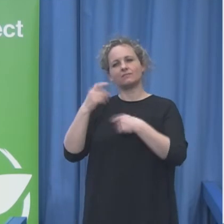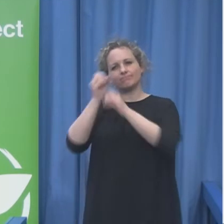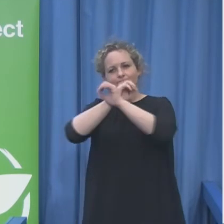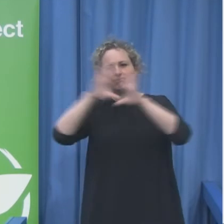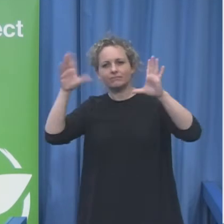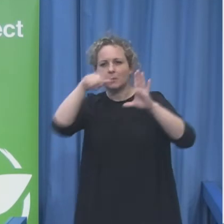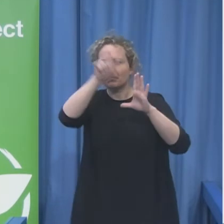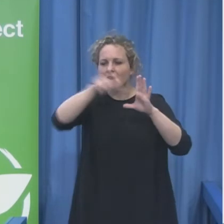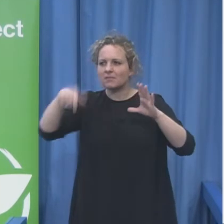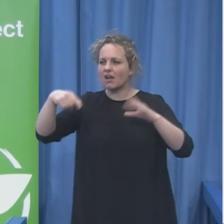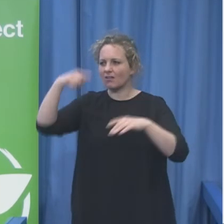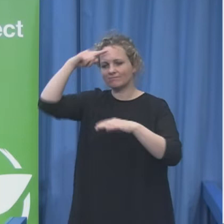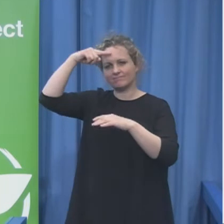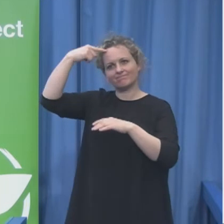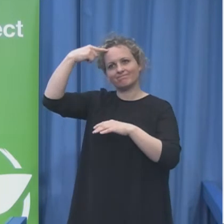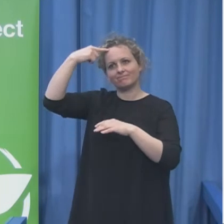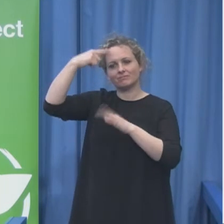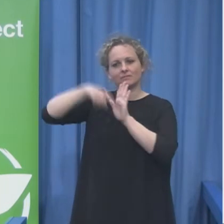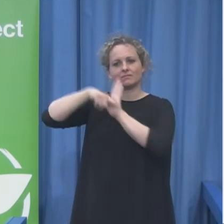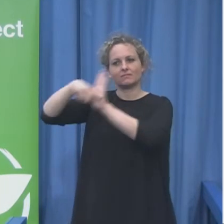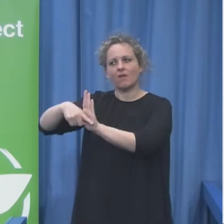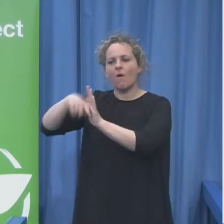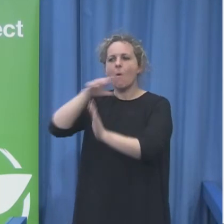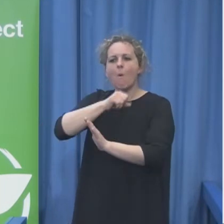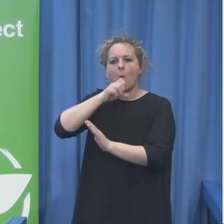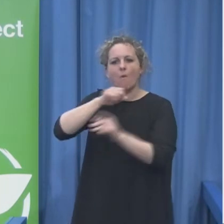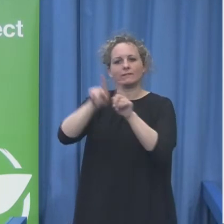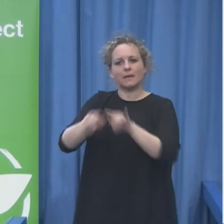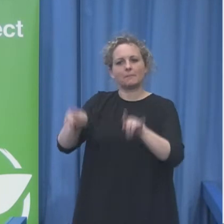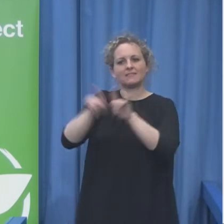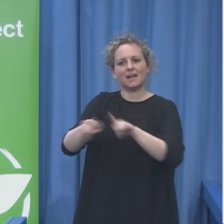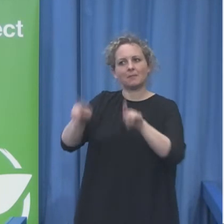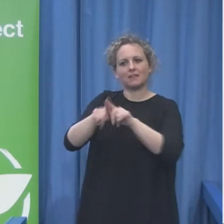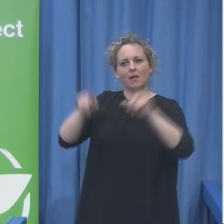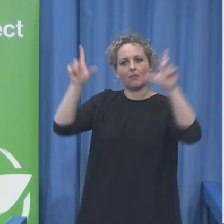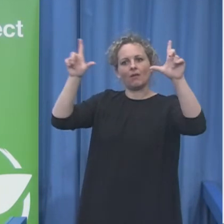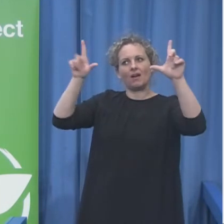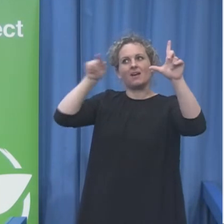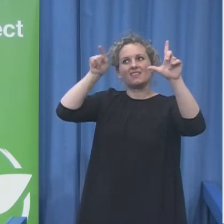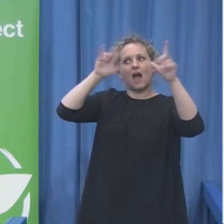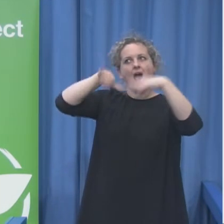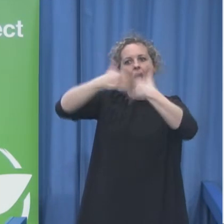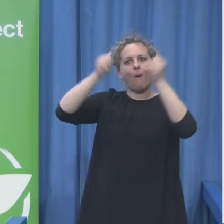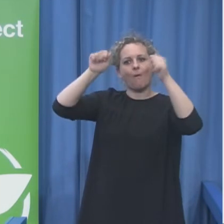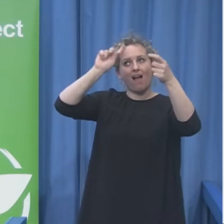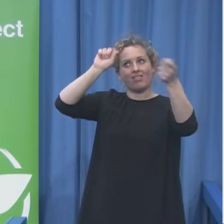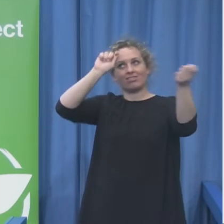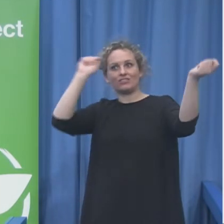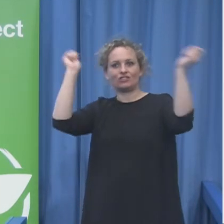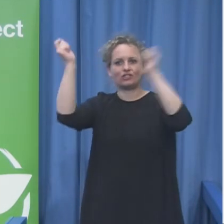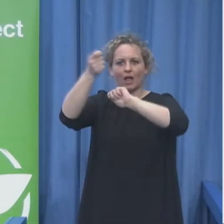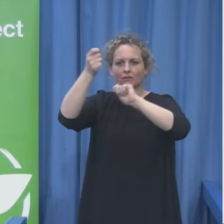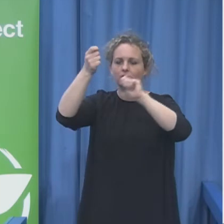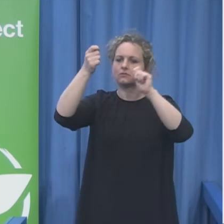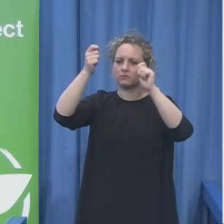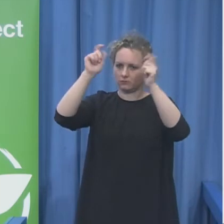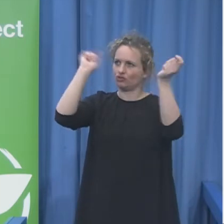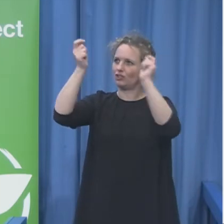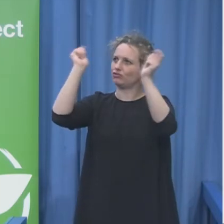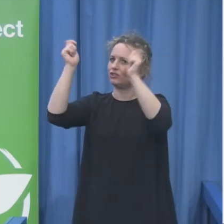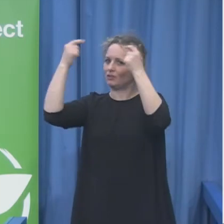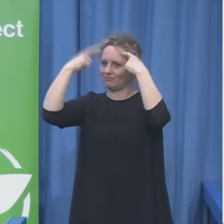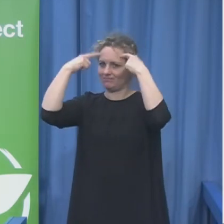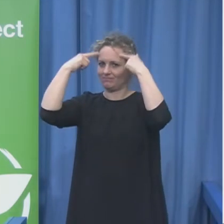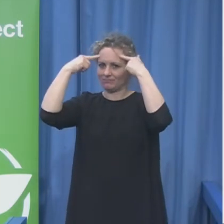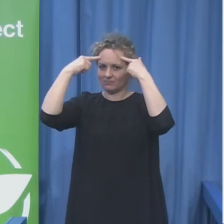on both sides, on the sides of people with disabilities, but also on the abled body